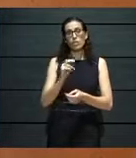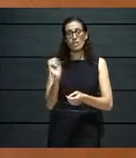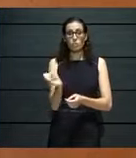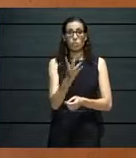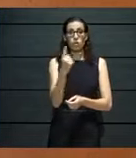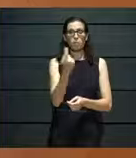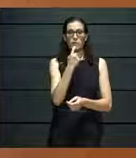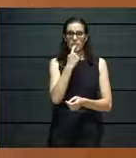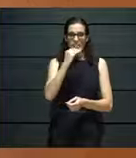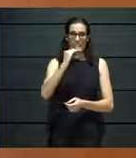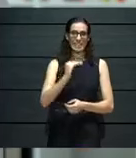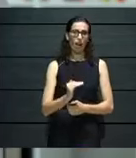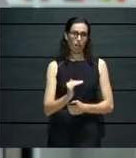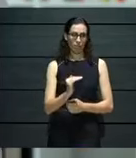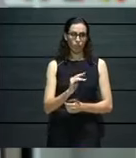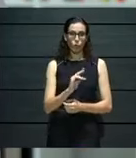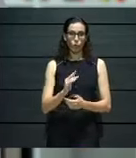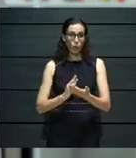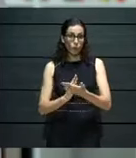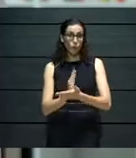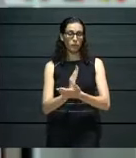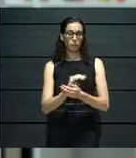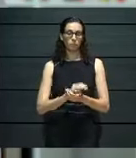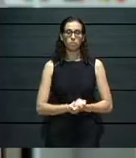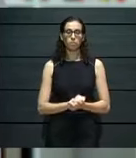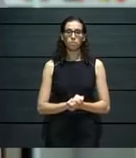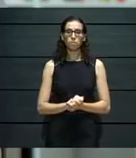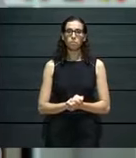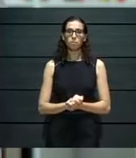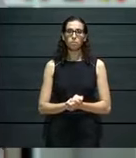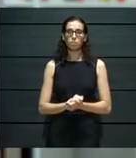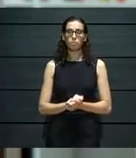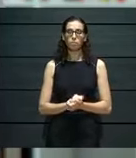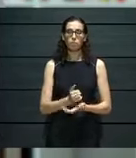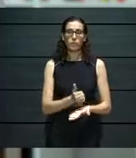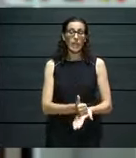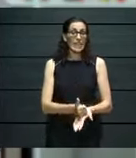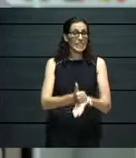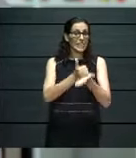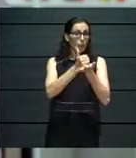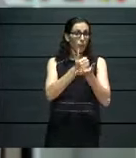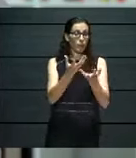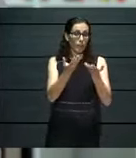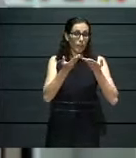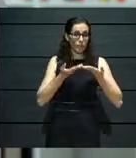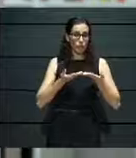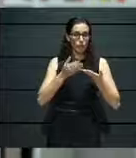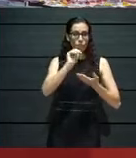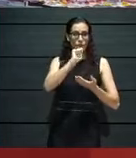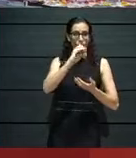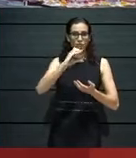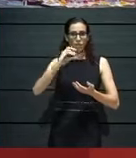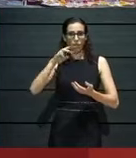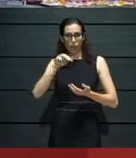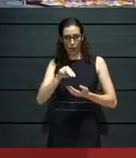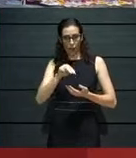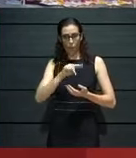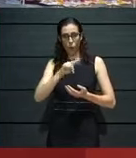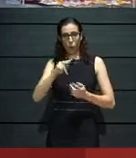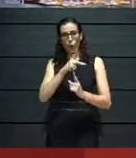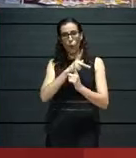upcoming artists. With the support of Arts Council Malta and Valletta Kulture Latency,